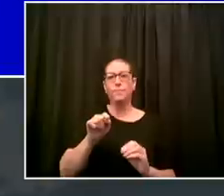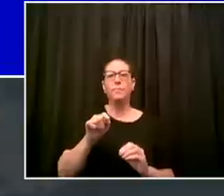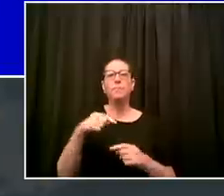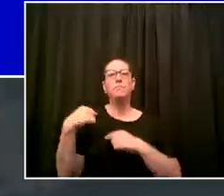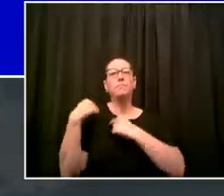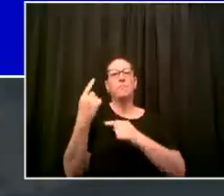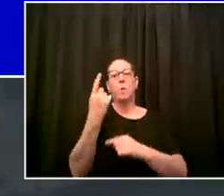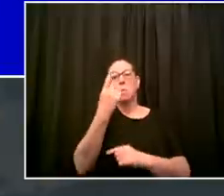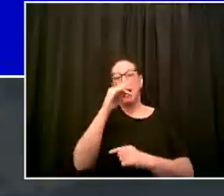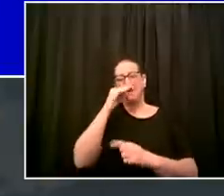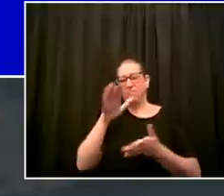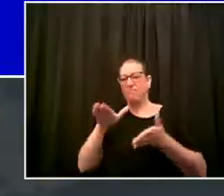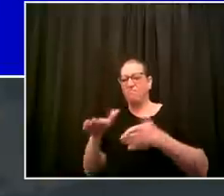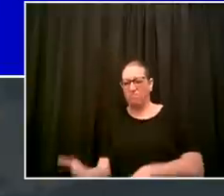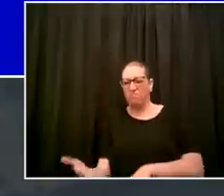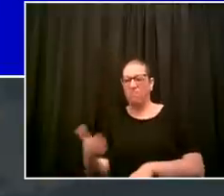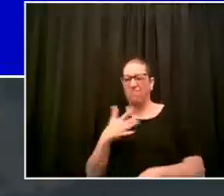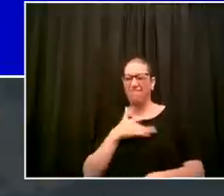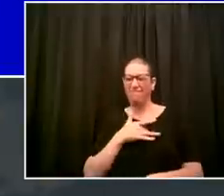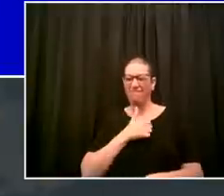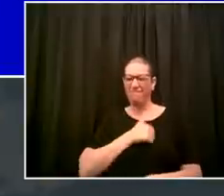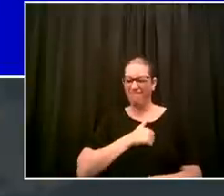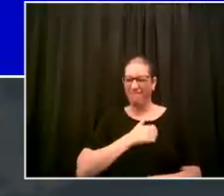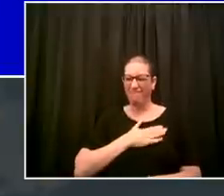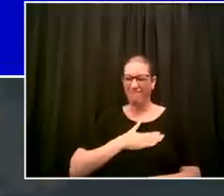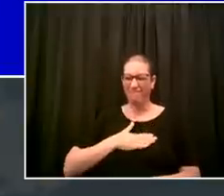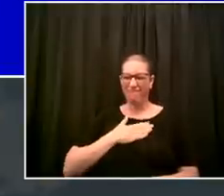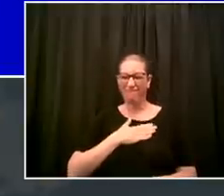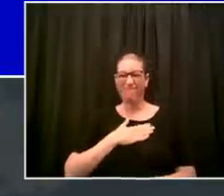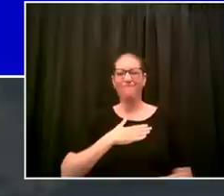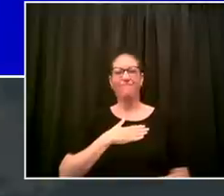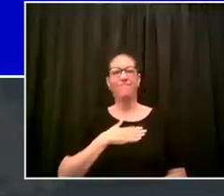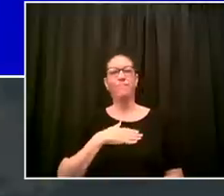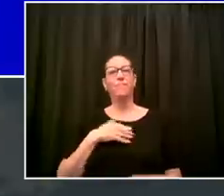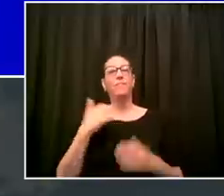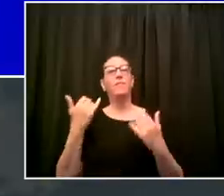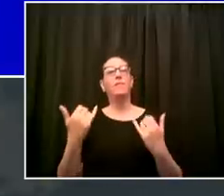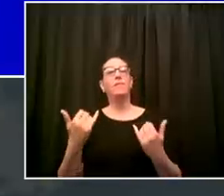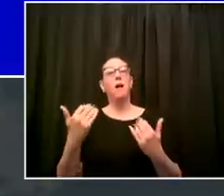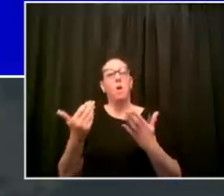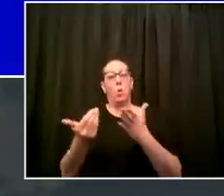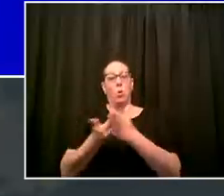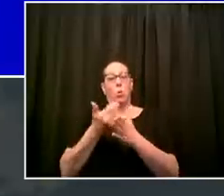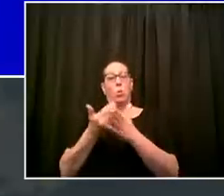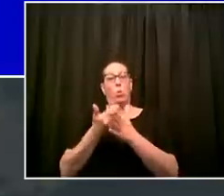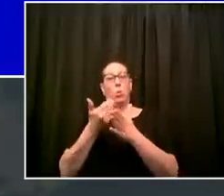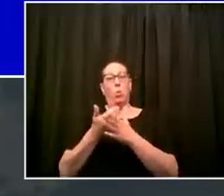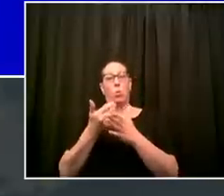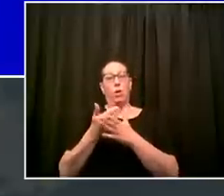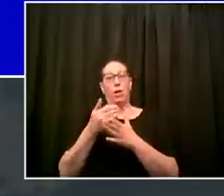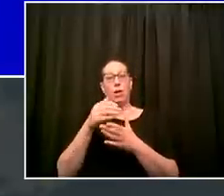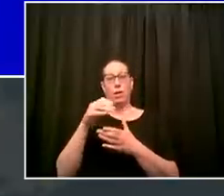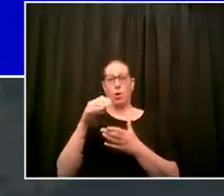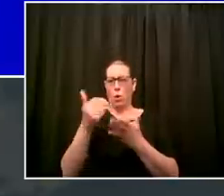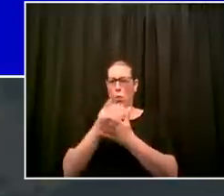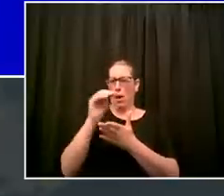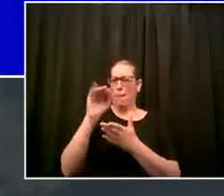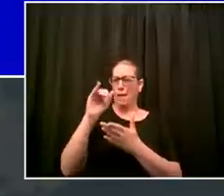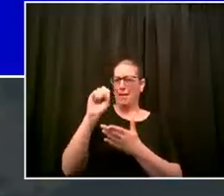have updated numbers with this new definition the misc definition shortly but the bottom line is the